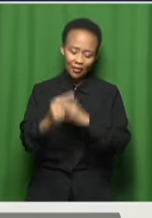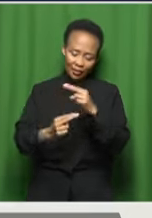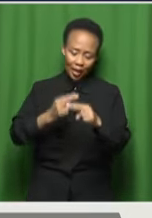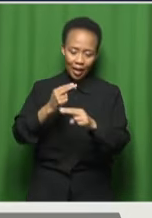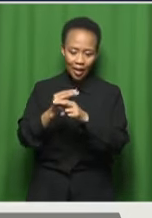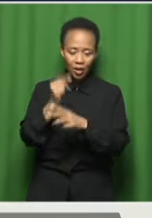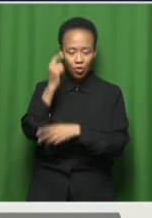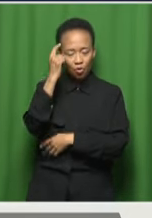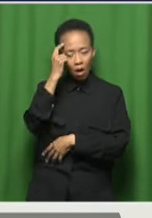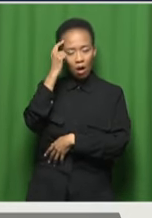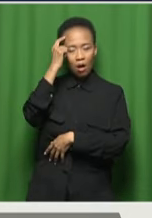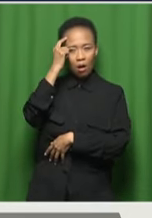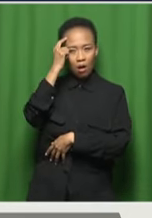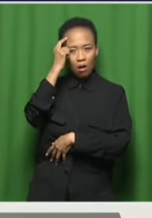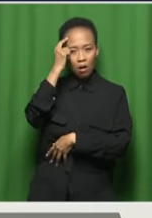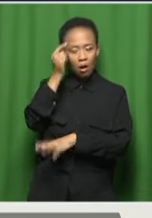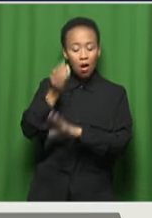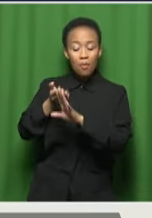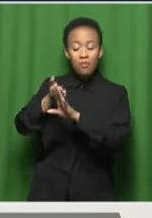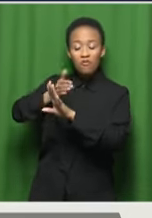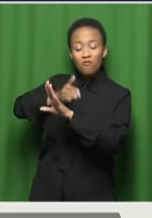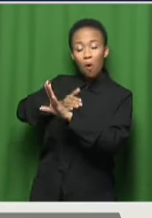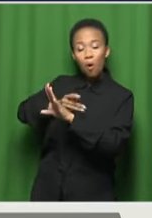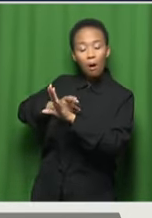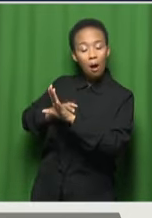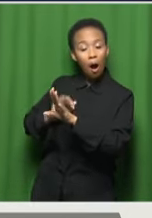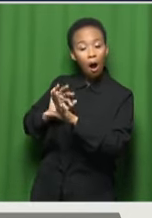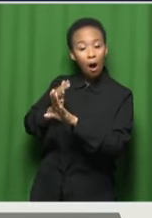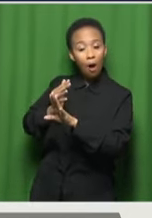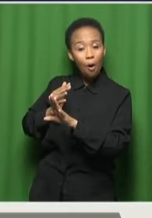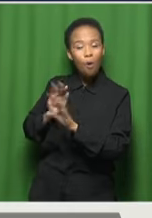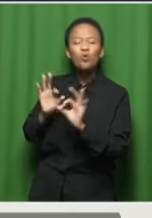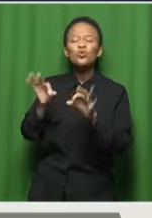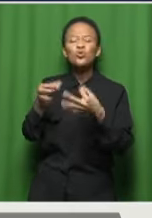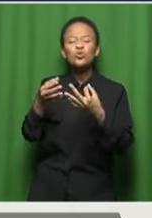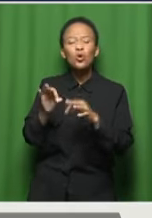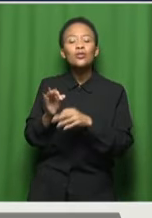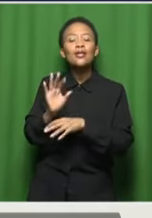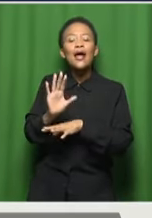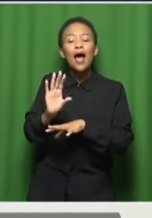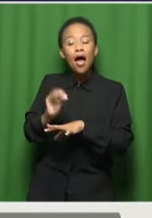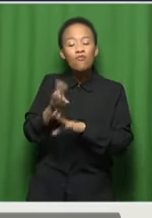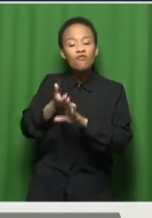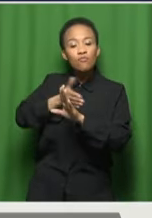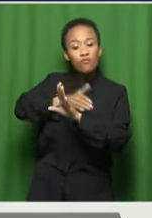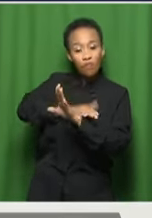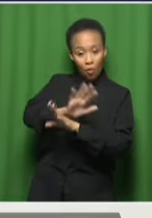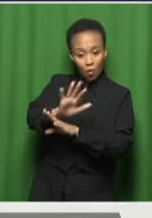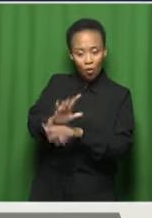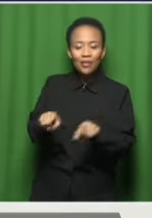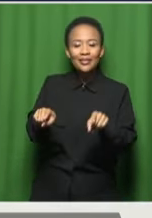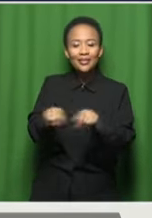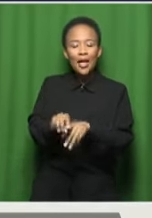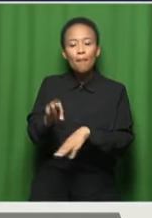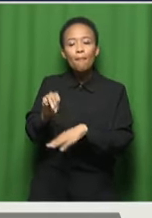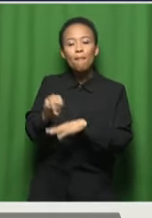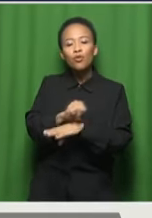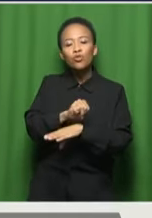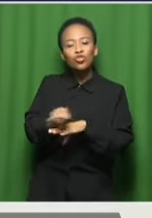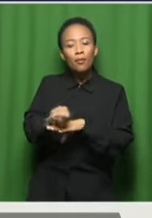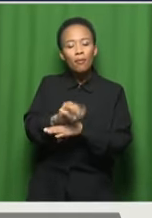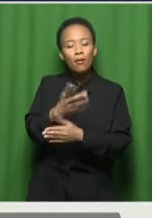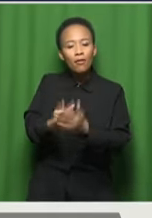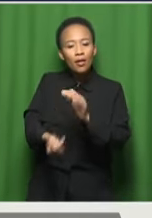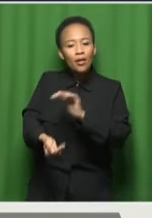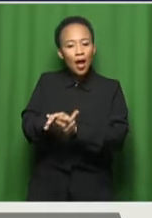whatever has been put before in terms of, like, the songs that have come before. And there is a lot of, like, mentorship also that happens and carries